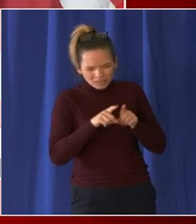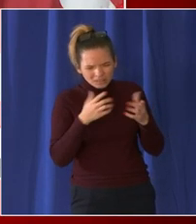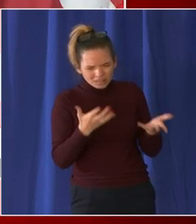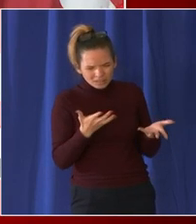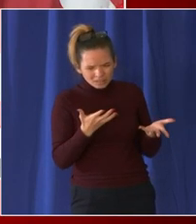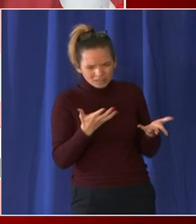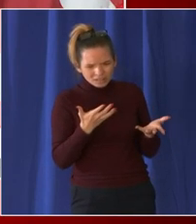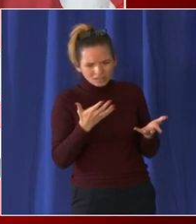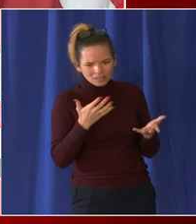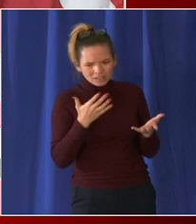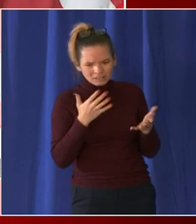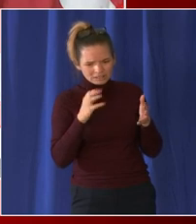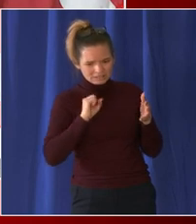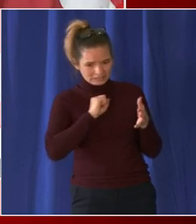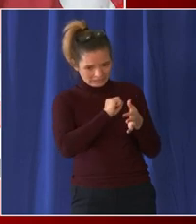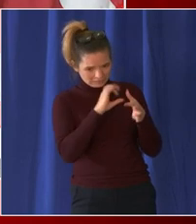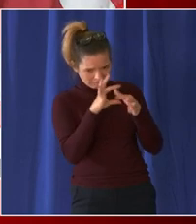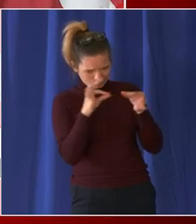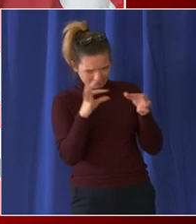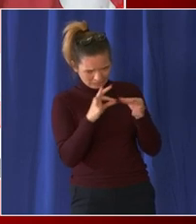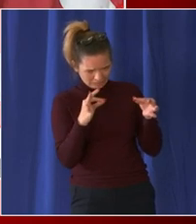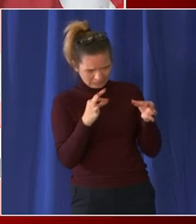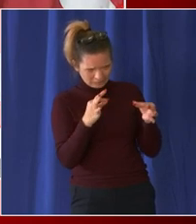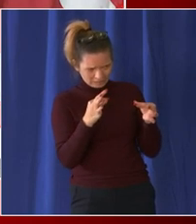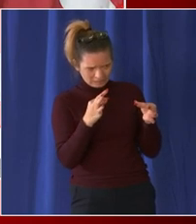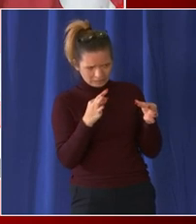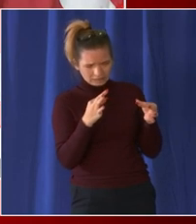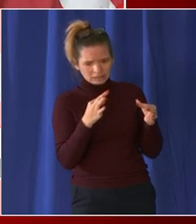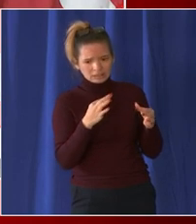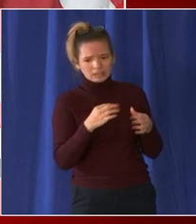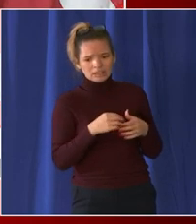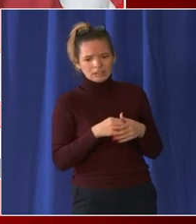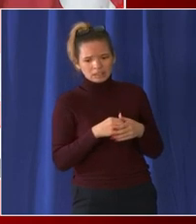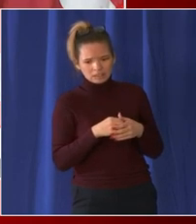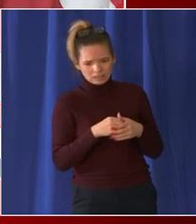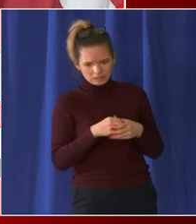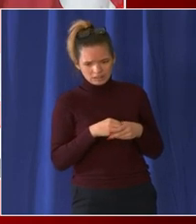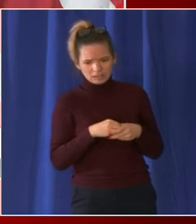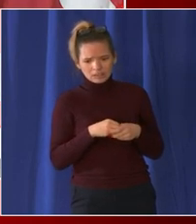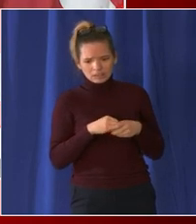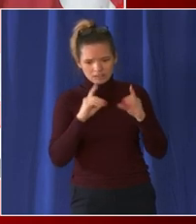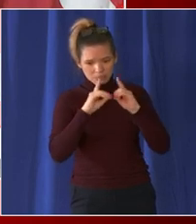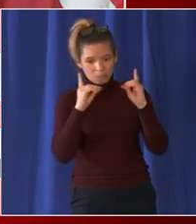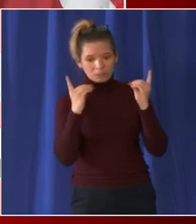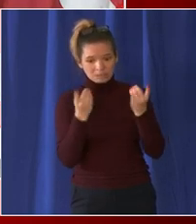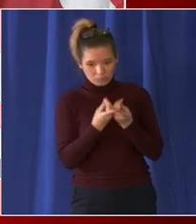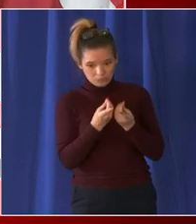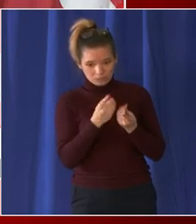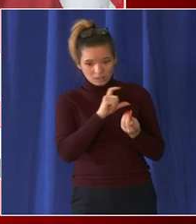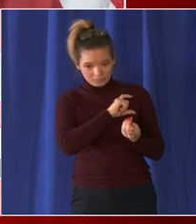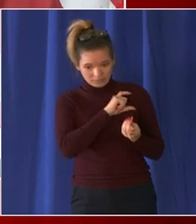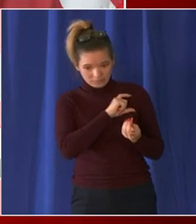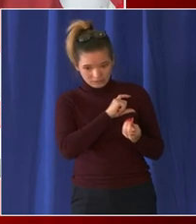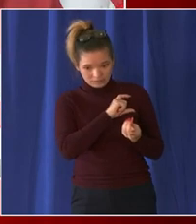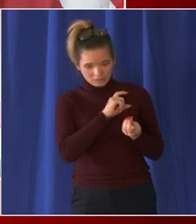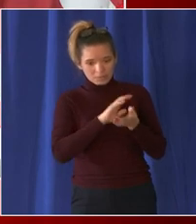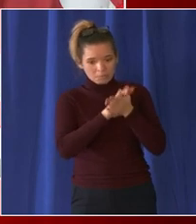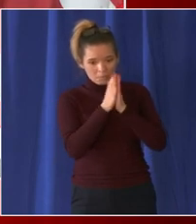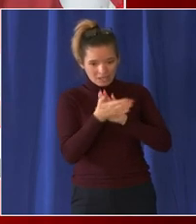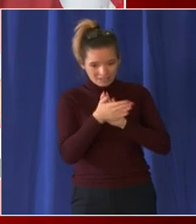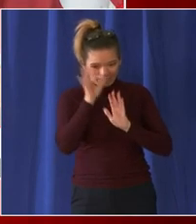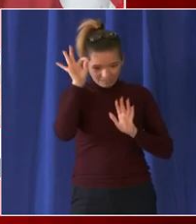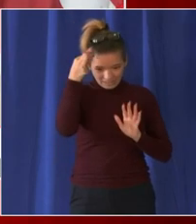federalize the metropolitan police department what are your thoughts there um sam we you know